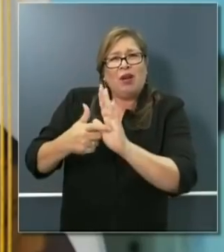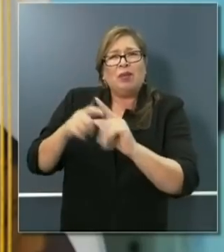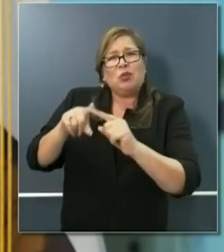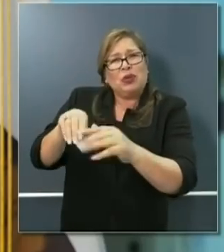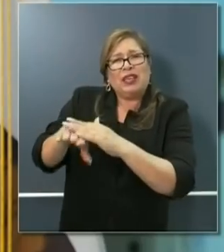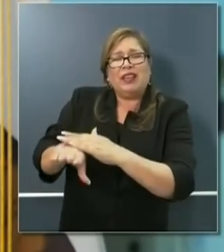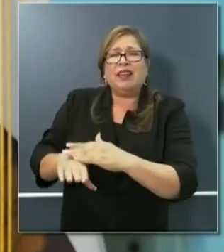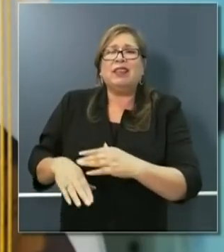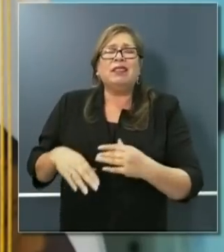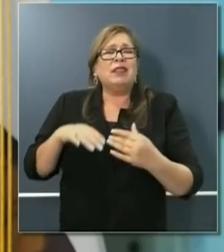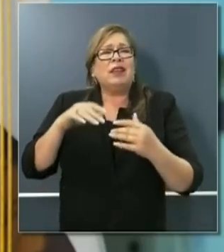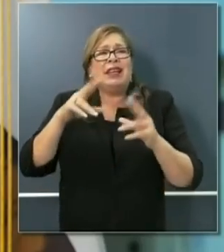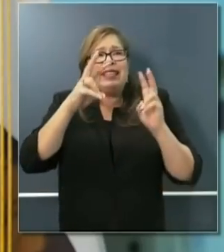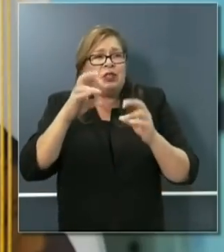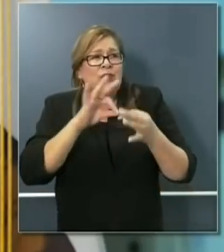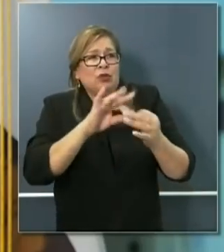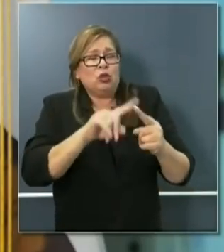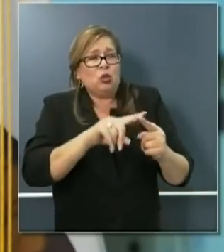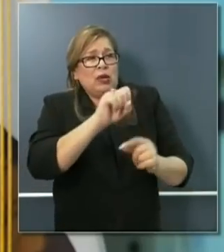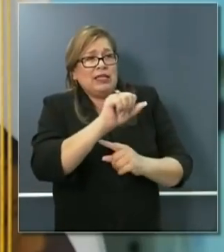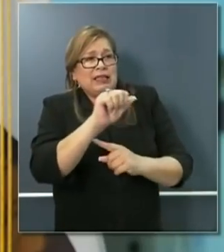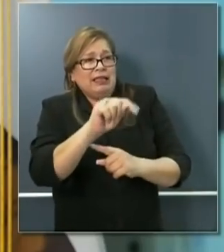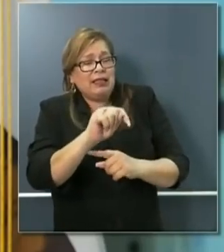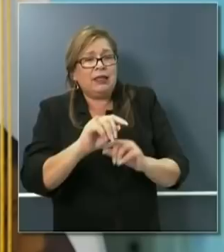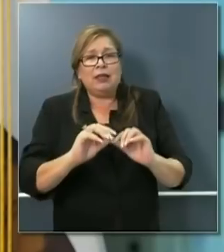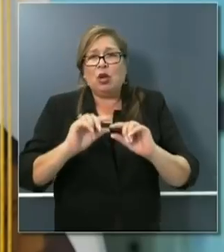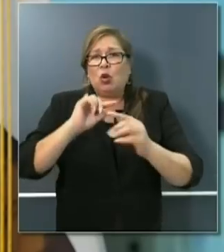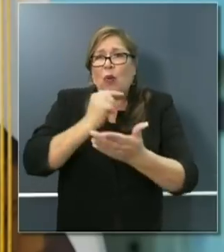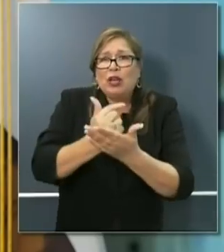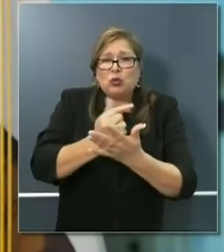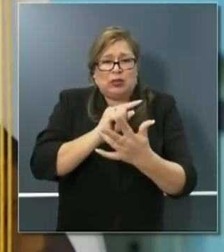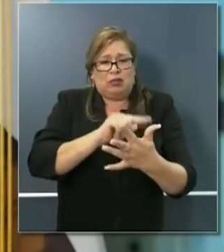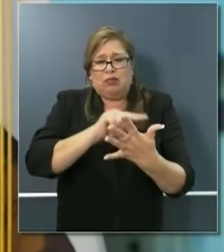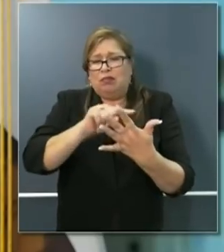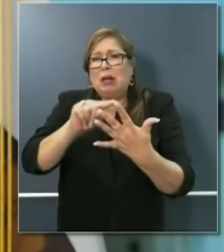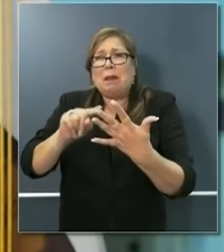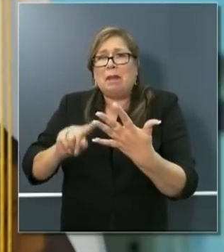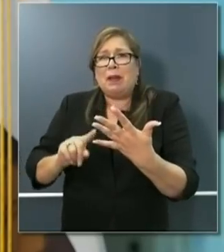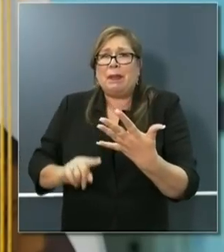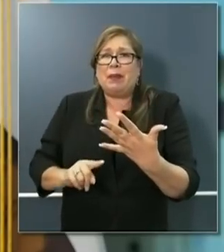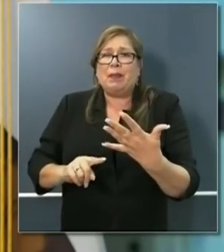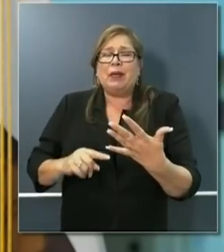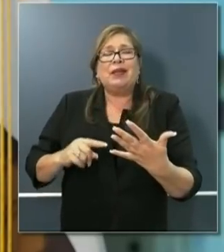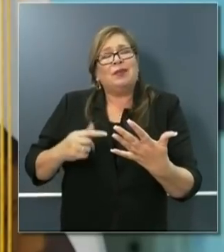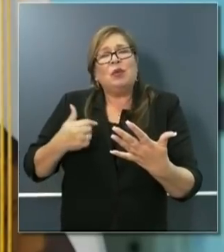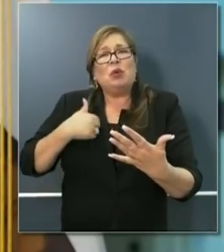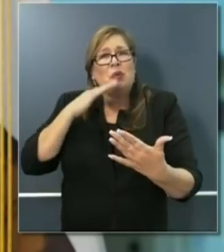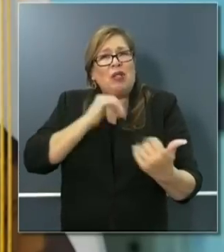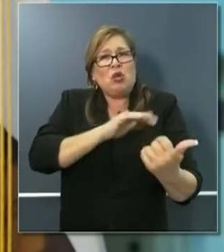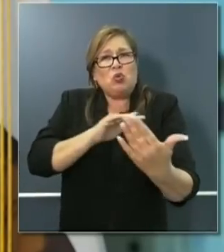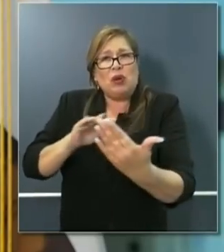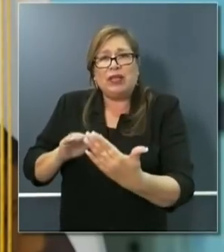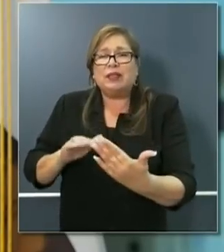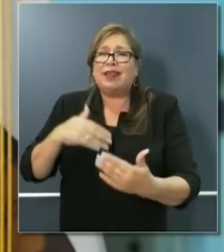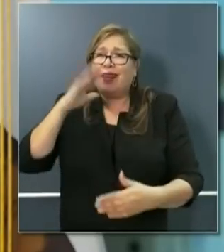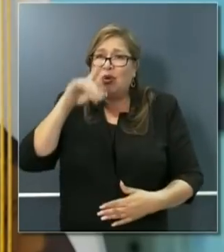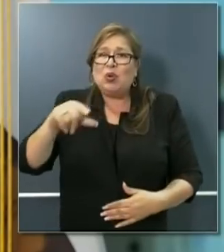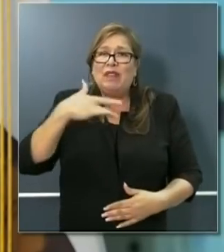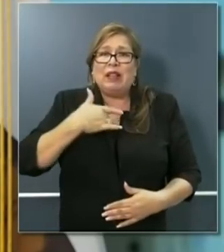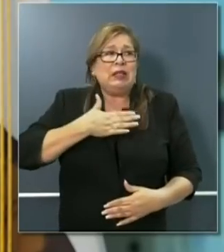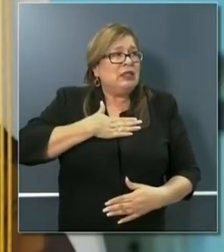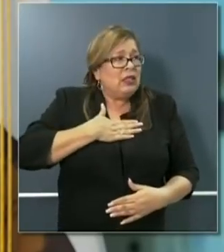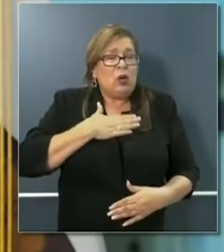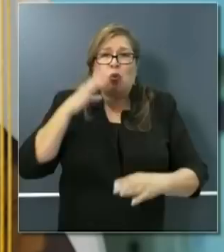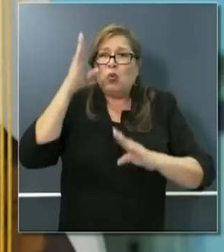associated with the SATs and graduation. But we know that those anxieties run deep and they are justifiable.